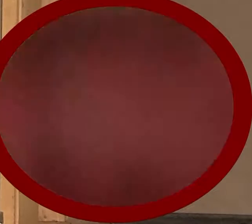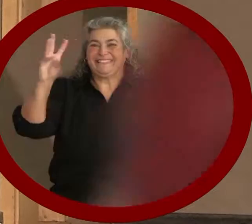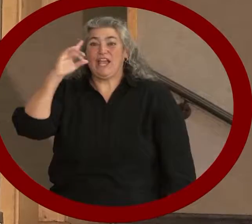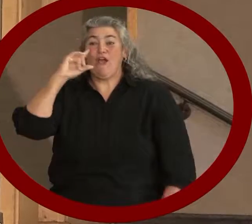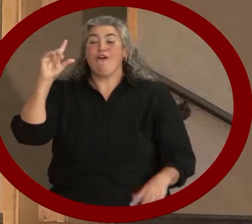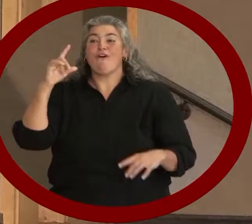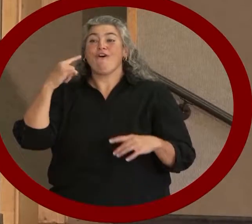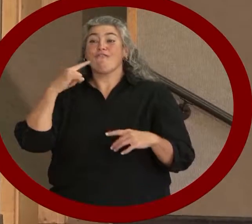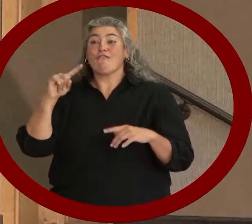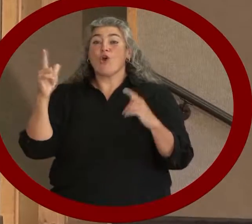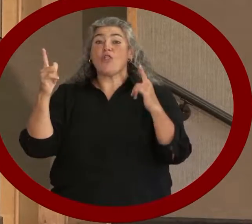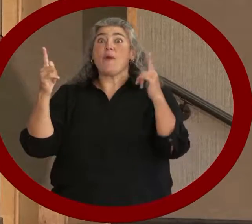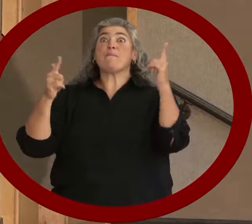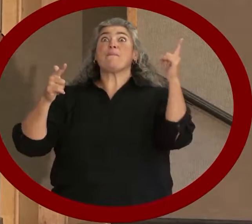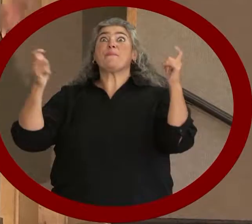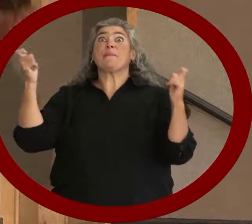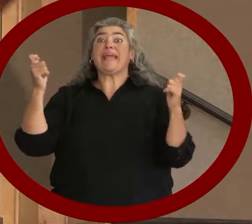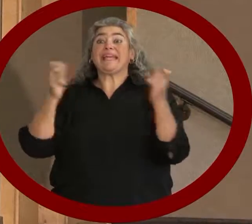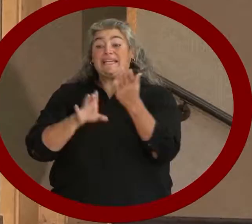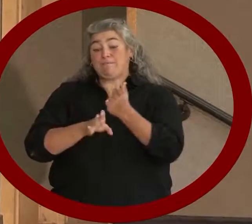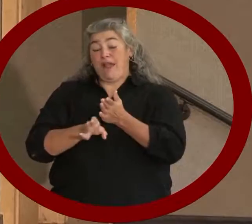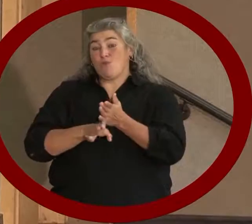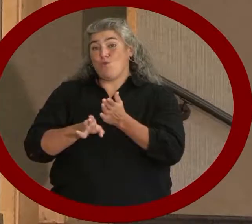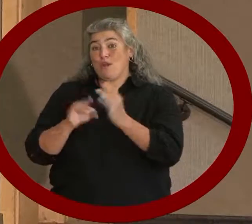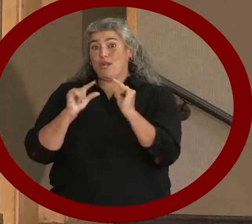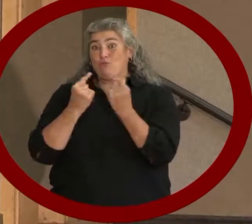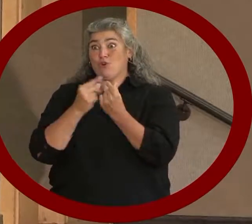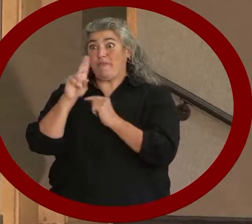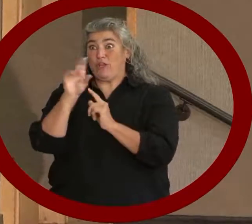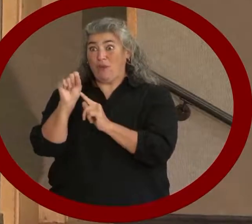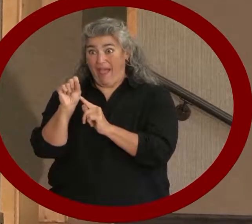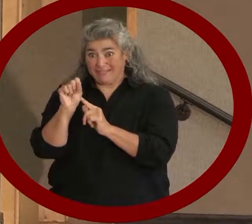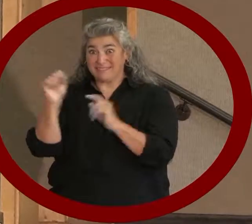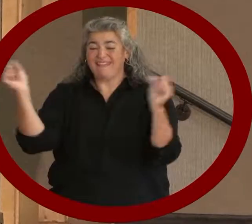in the United States. Yeah, let's give us a hand.